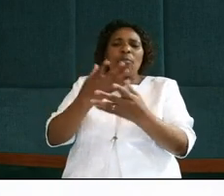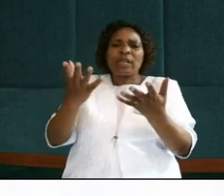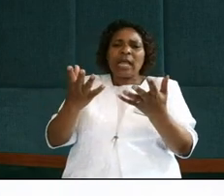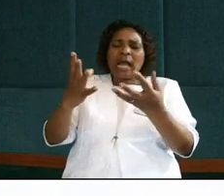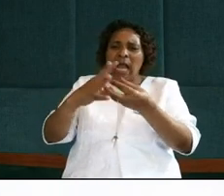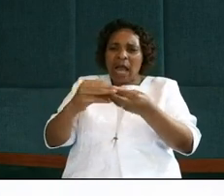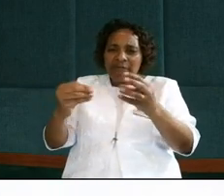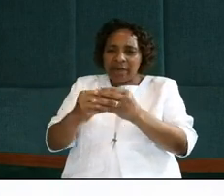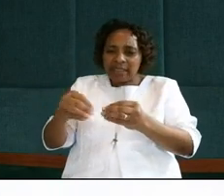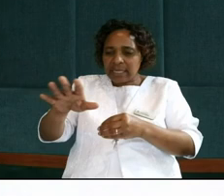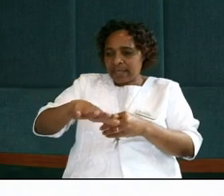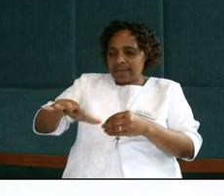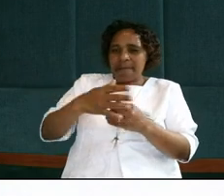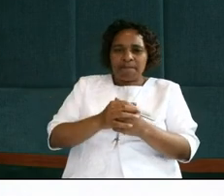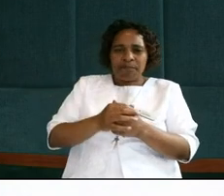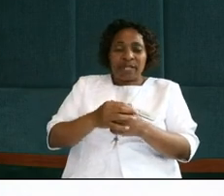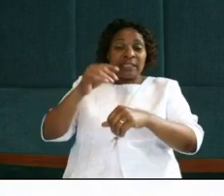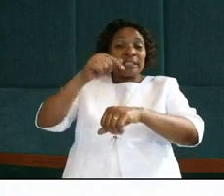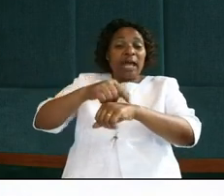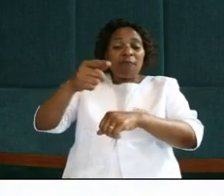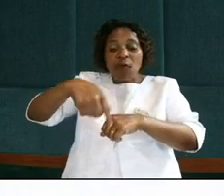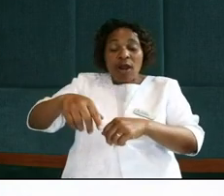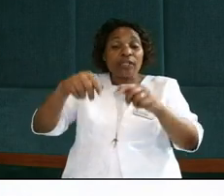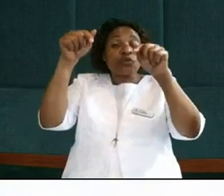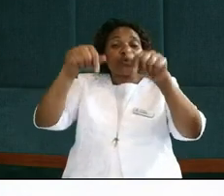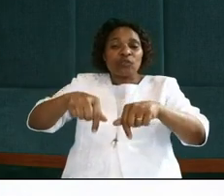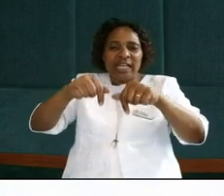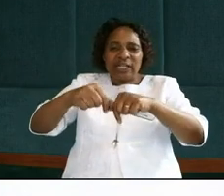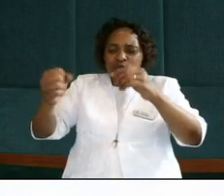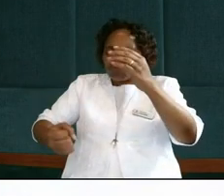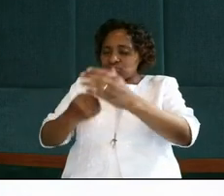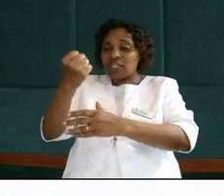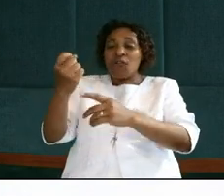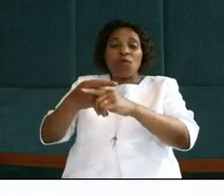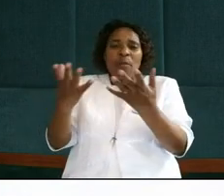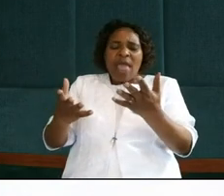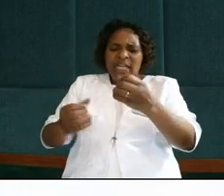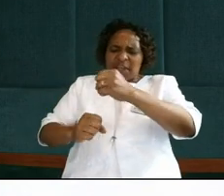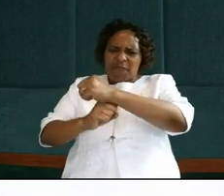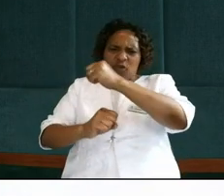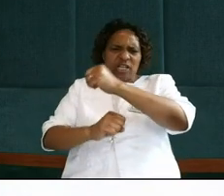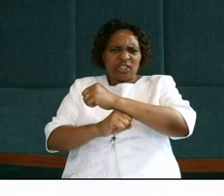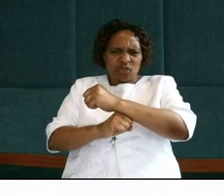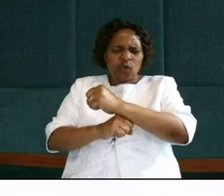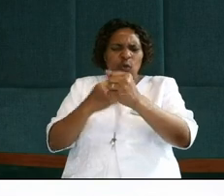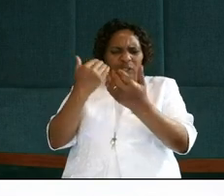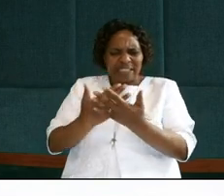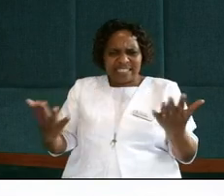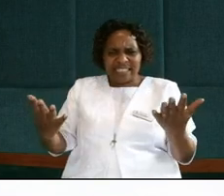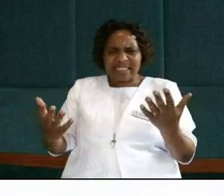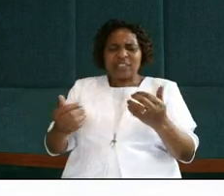quo, it is time for us today to rise from traditions and practices that have